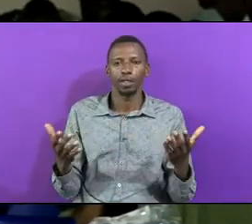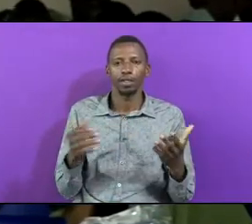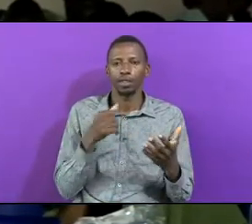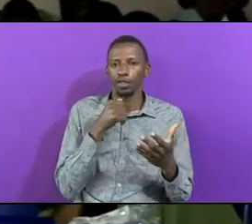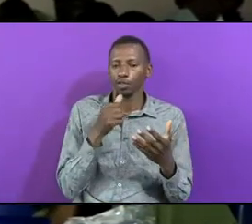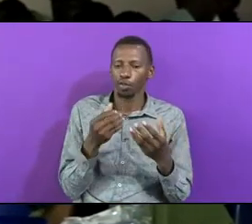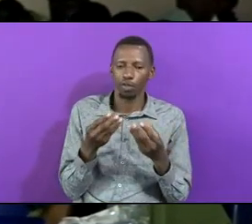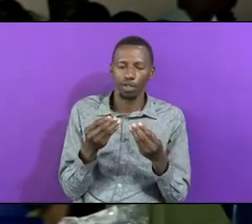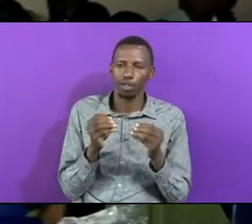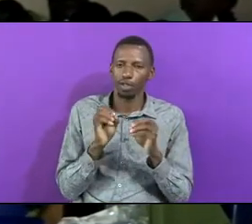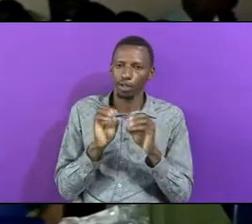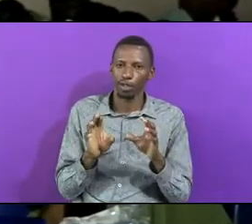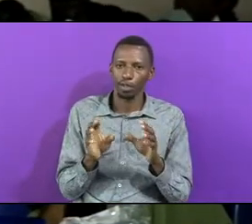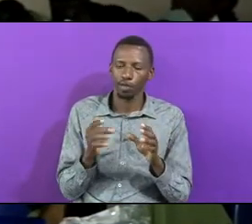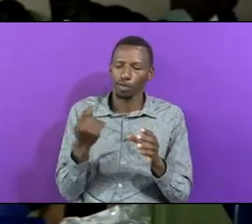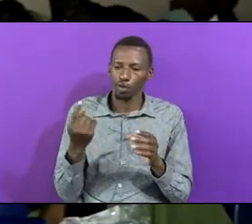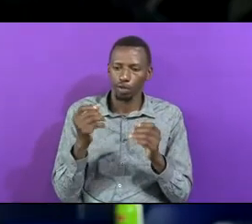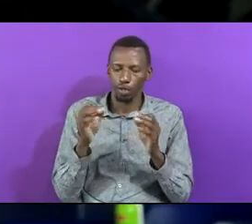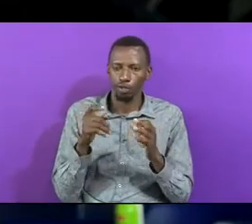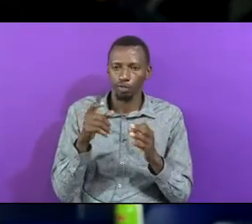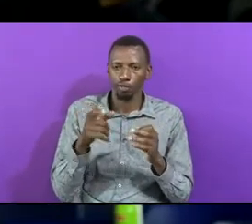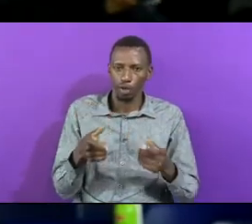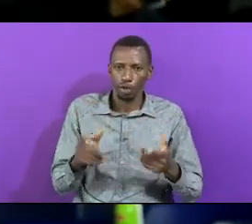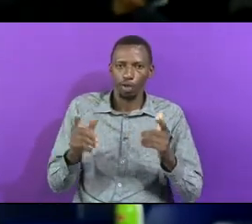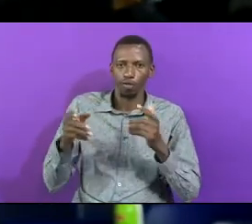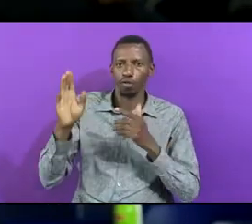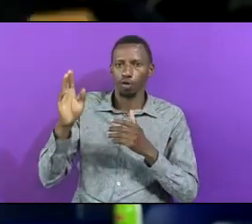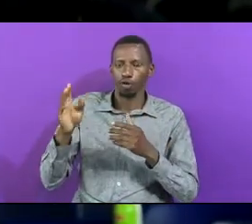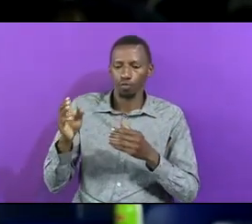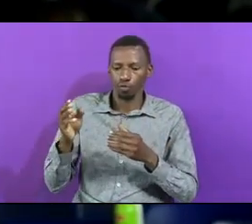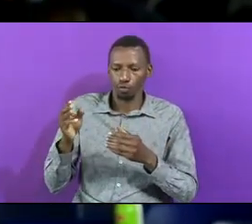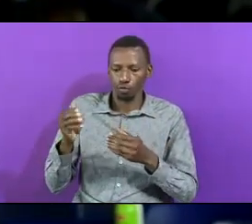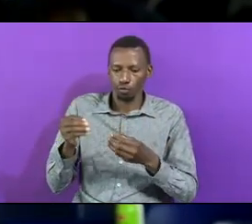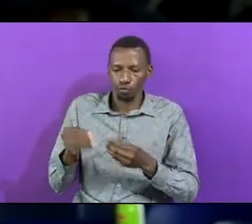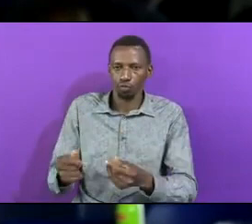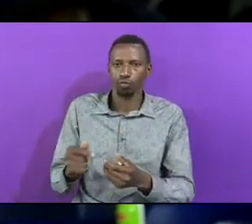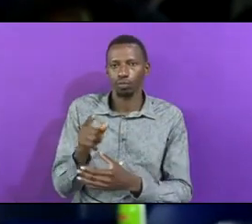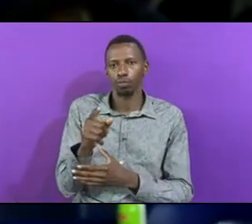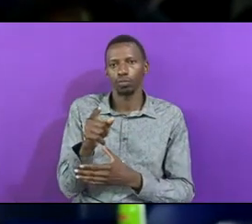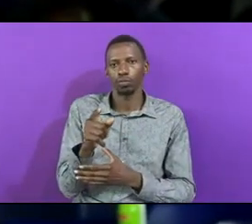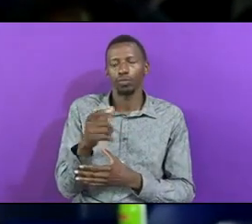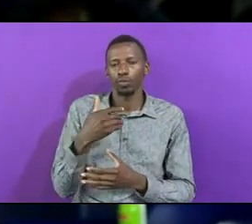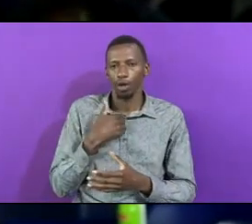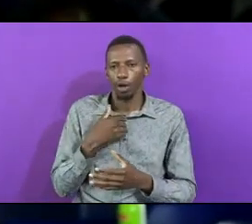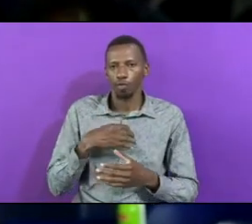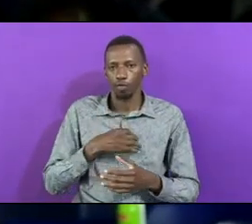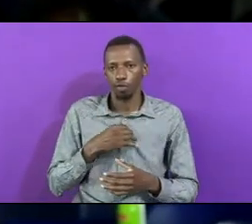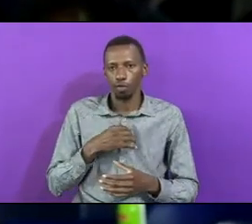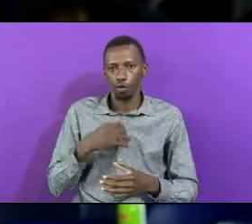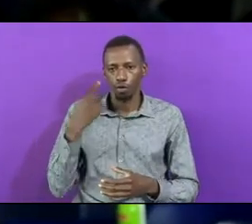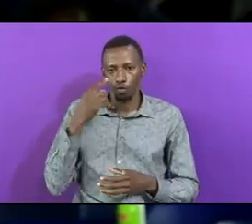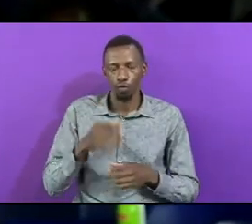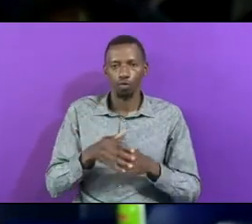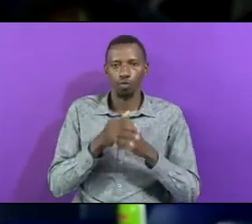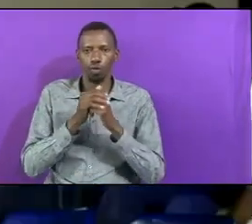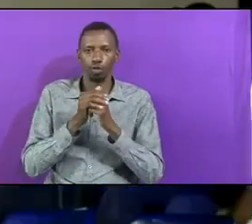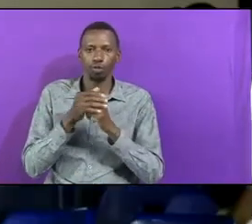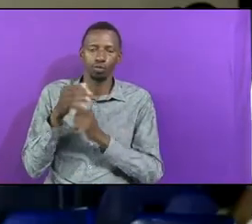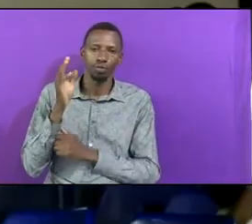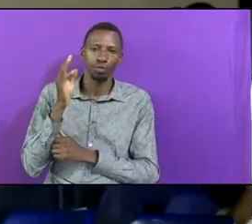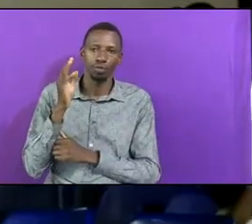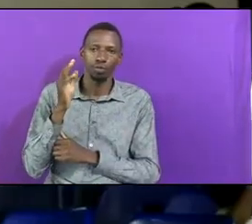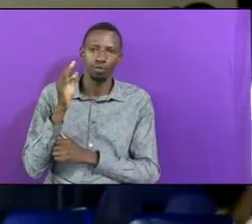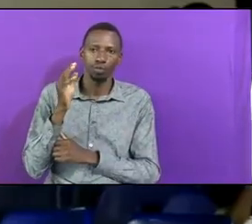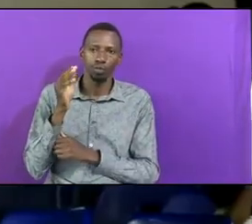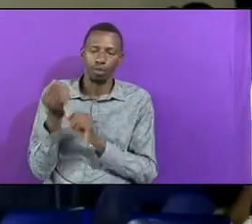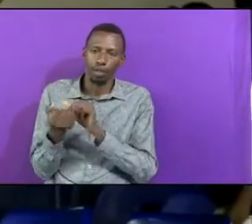You Allow God To Conquer You They Are Clothes For Worshiping God Put Them On Change Your Clothes We Are Going